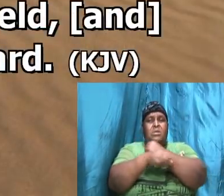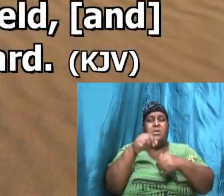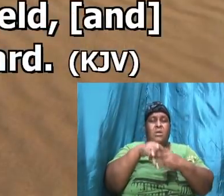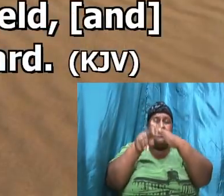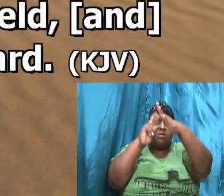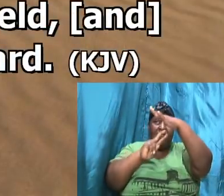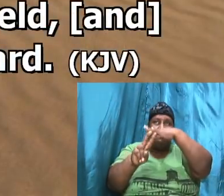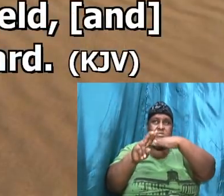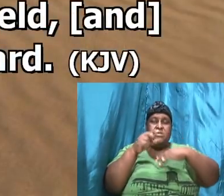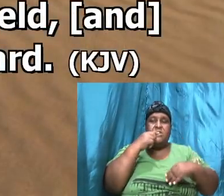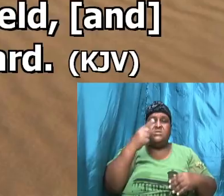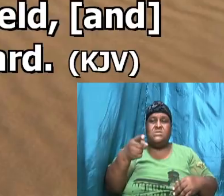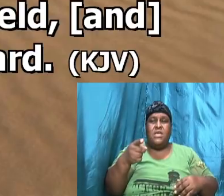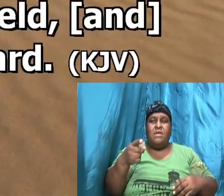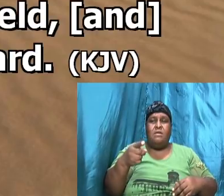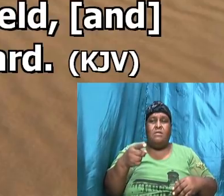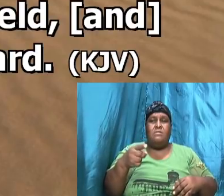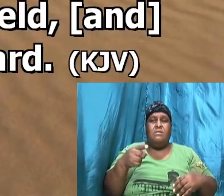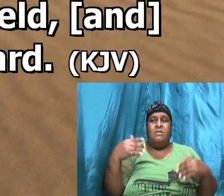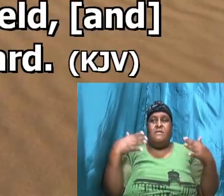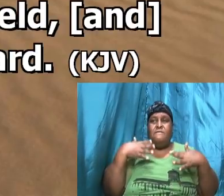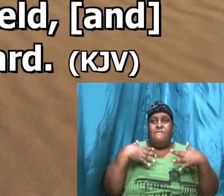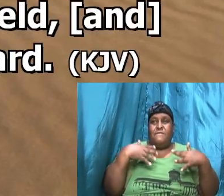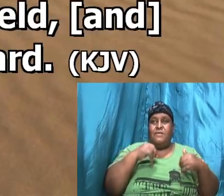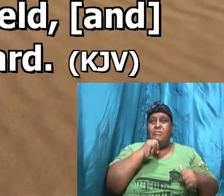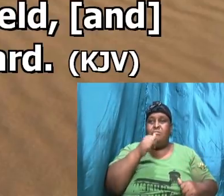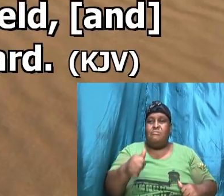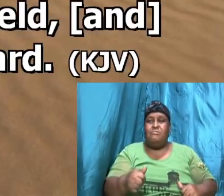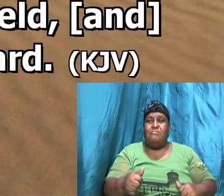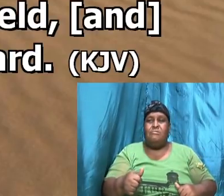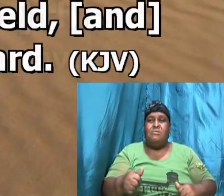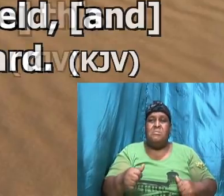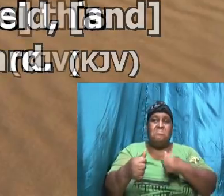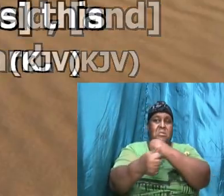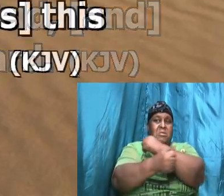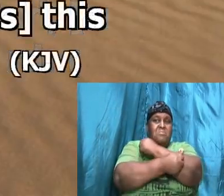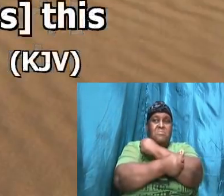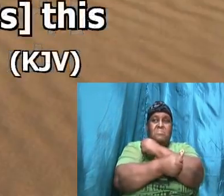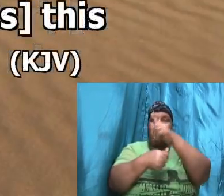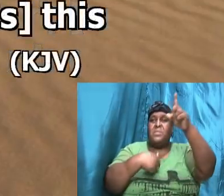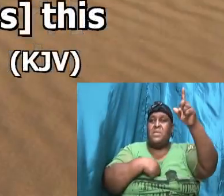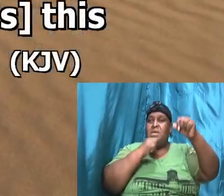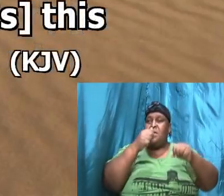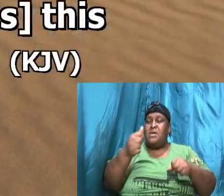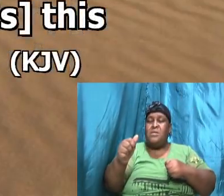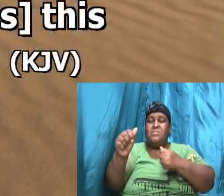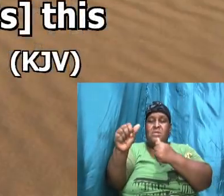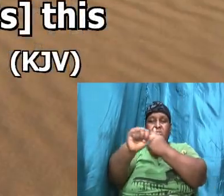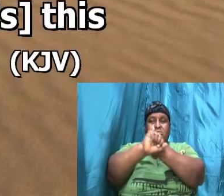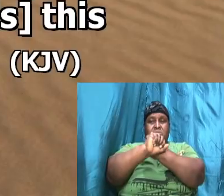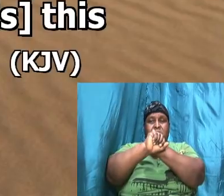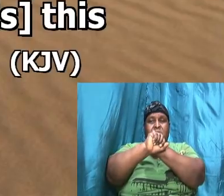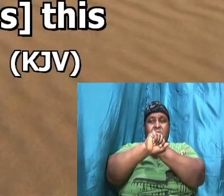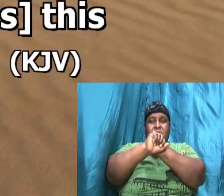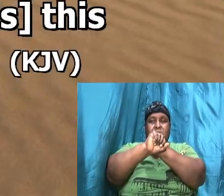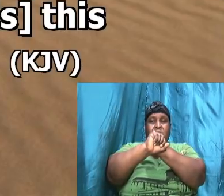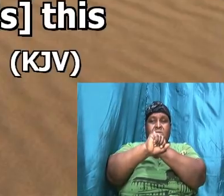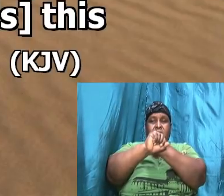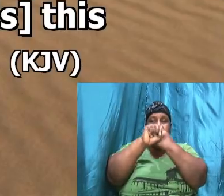vision, saying, Fear not, Abram, I am thy shield, and thy